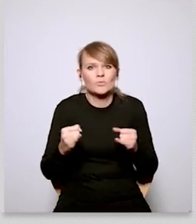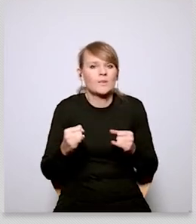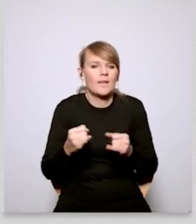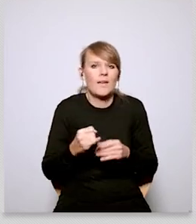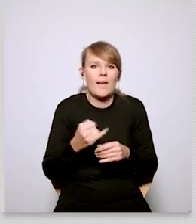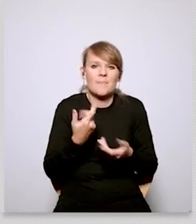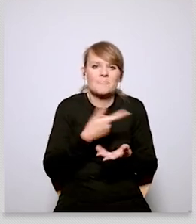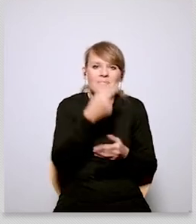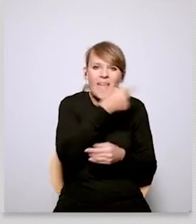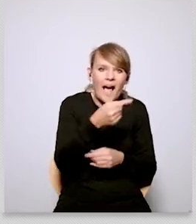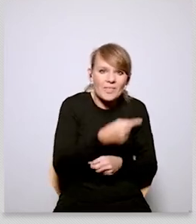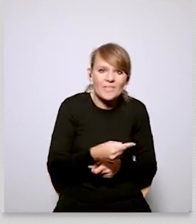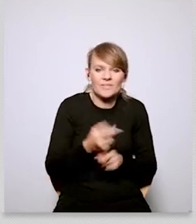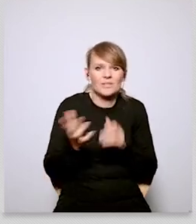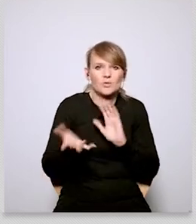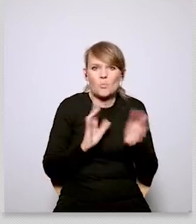poland